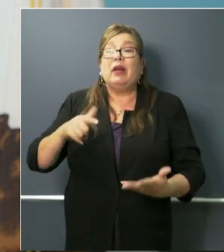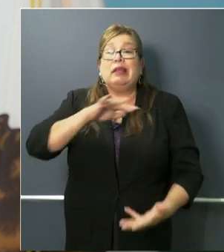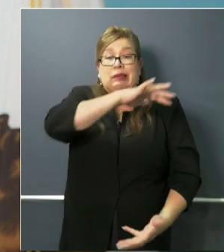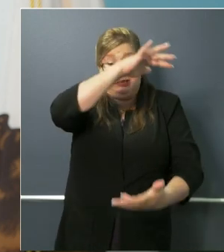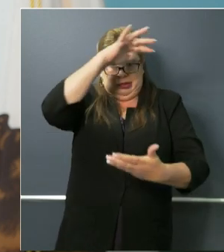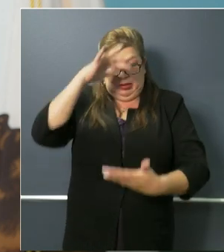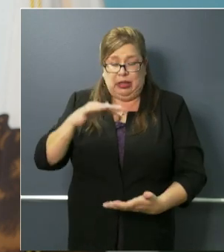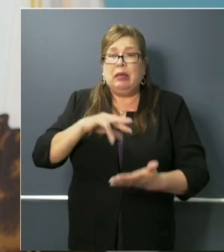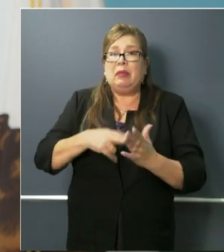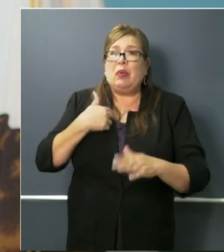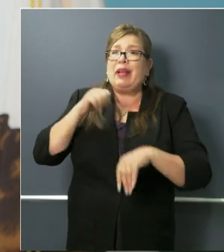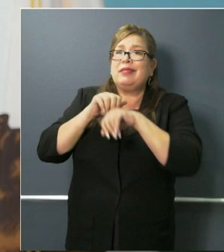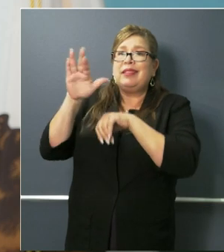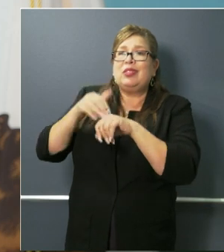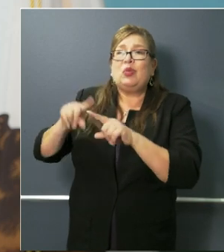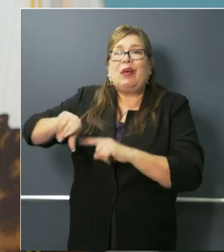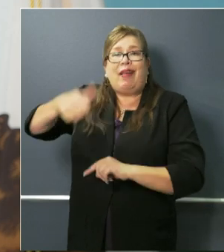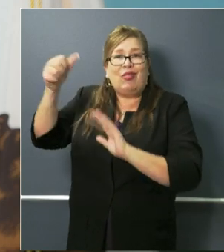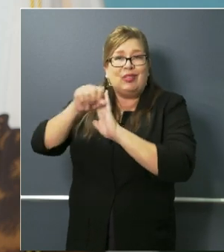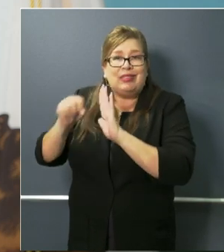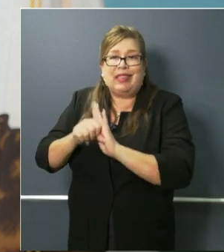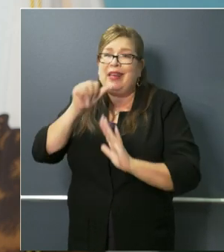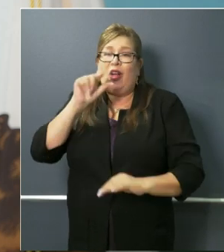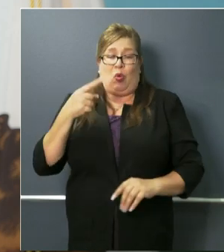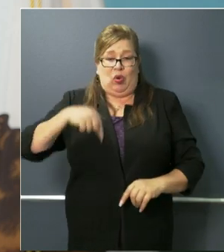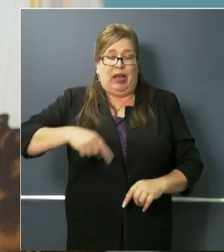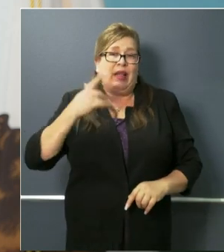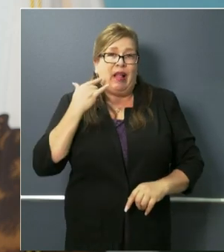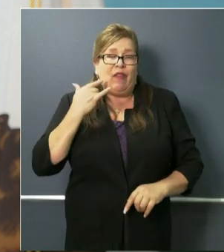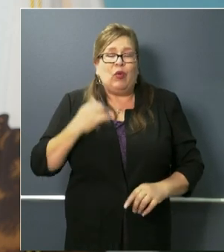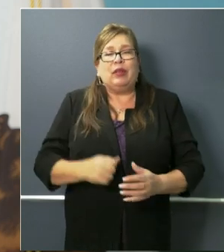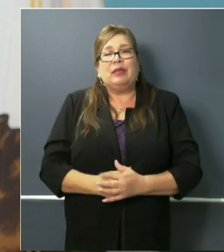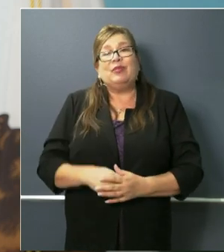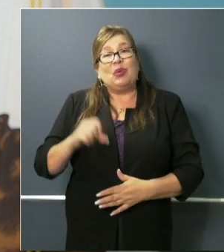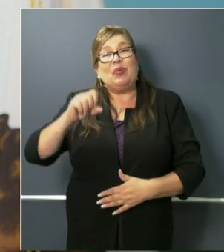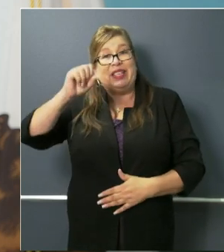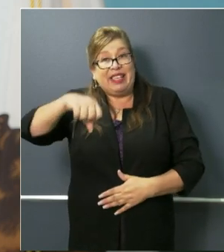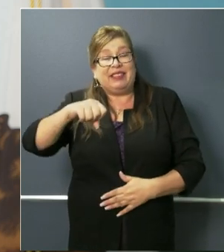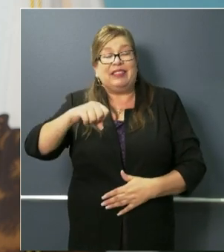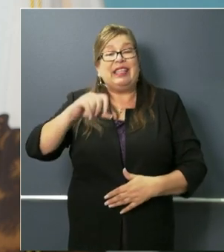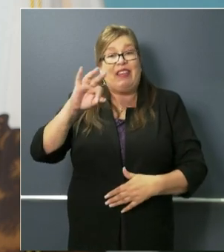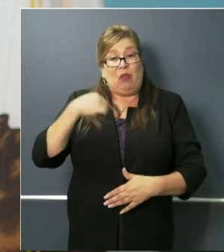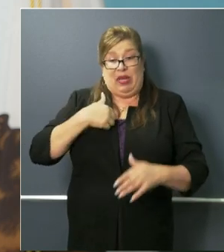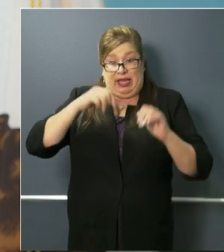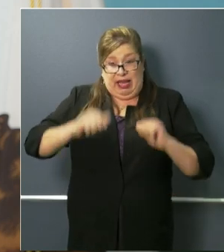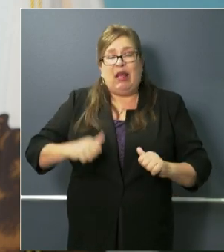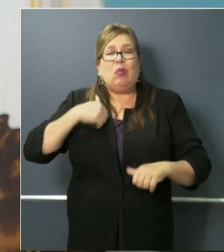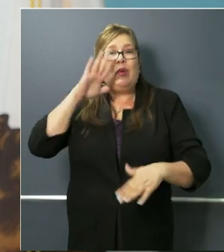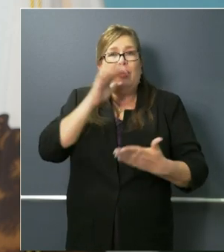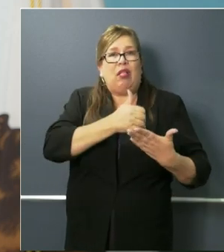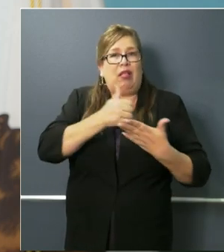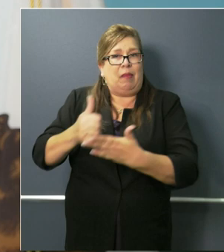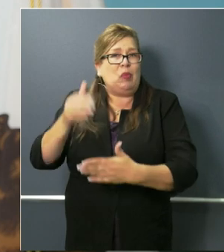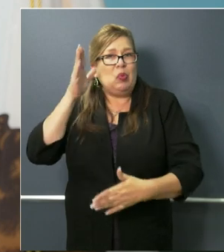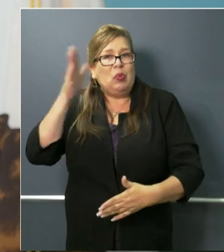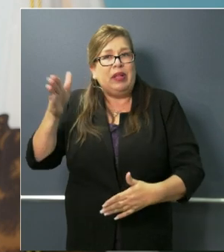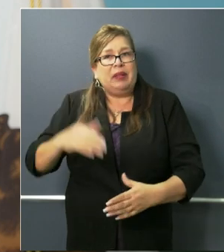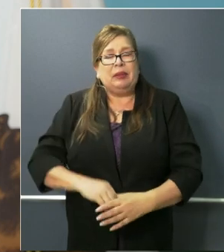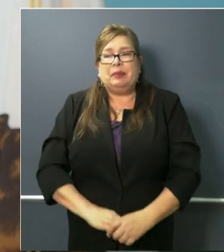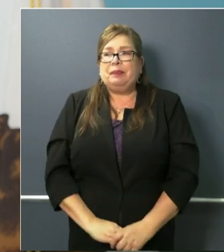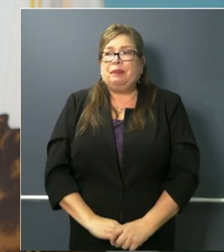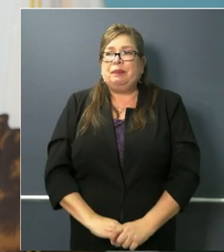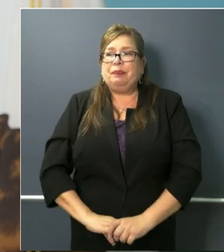for other states we hope not just the state of california so the answer is yes if we're positioned to do so mike roe